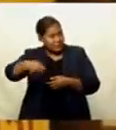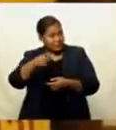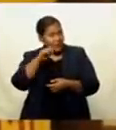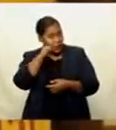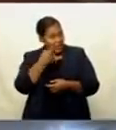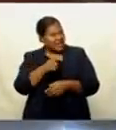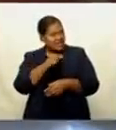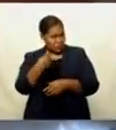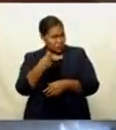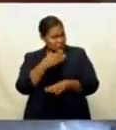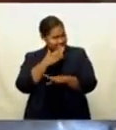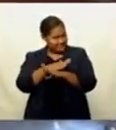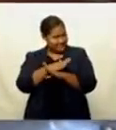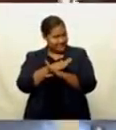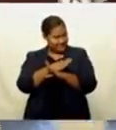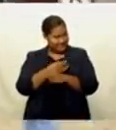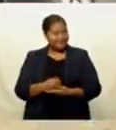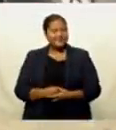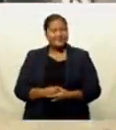recommended.